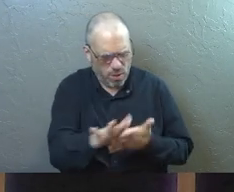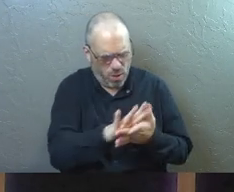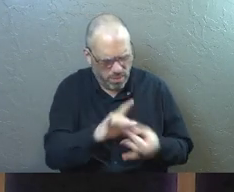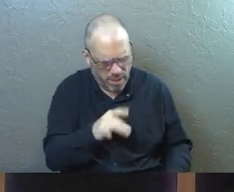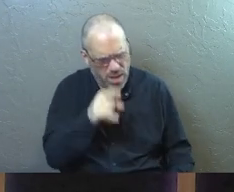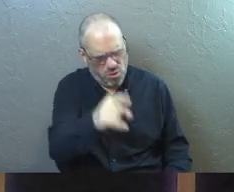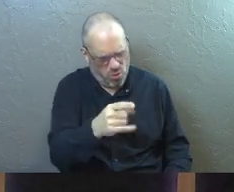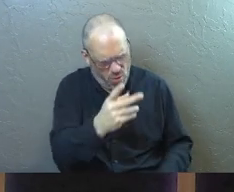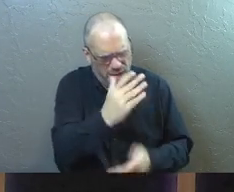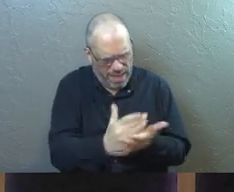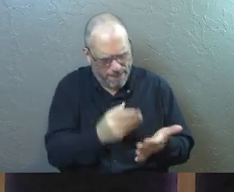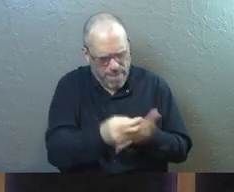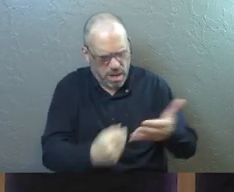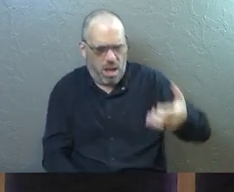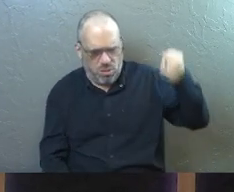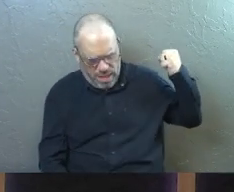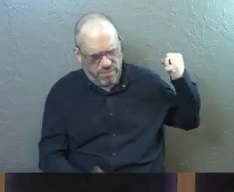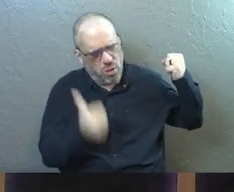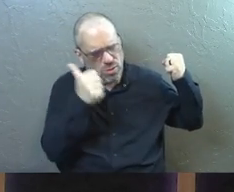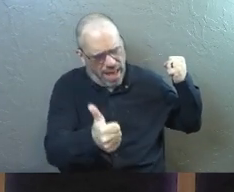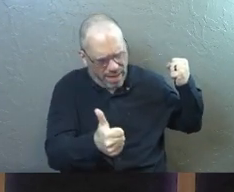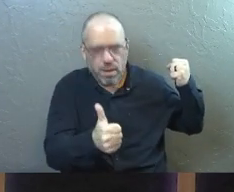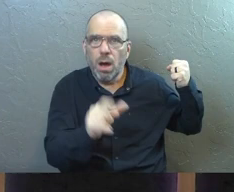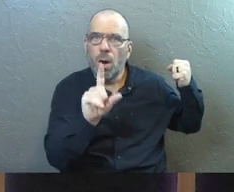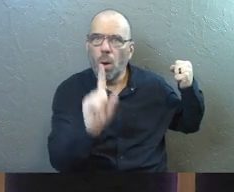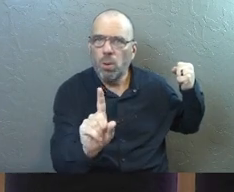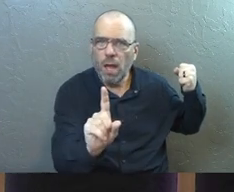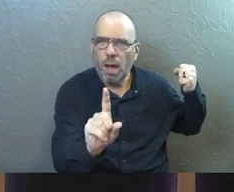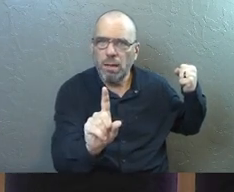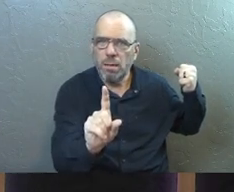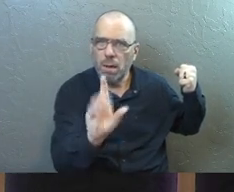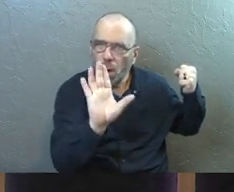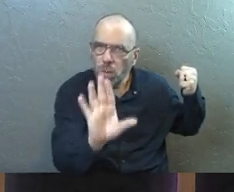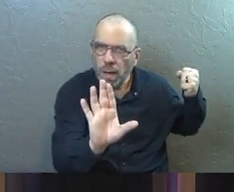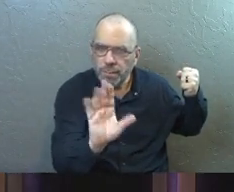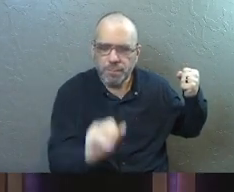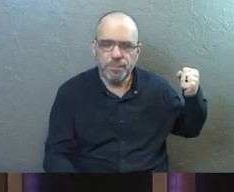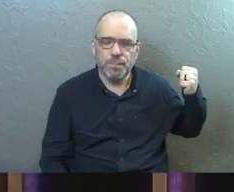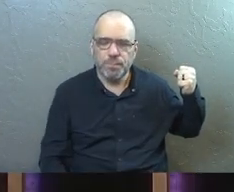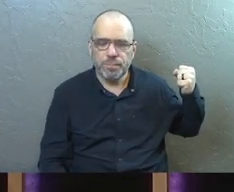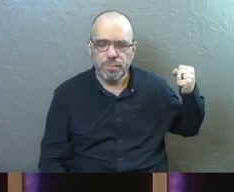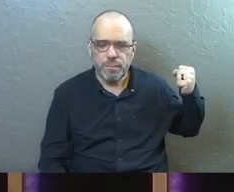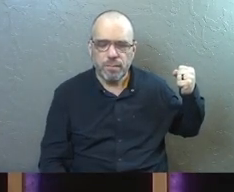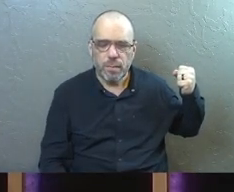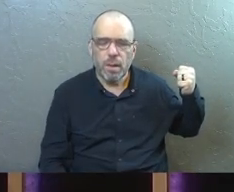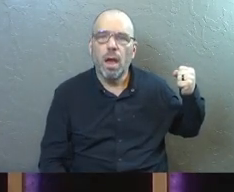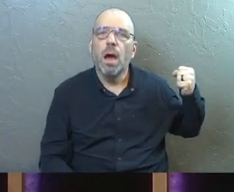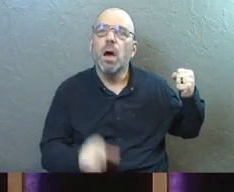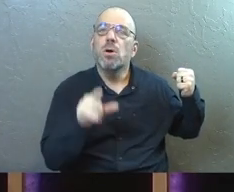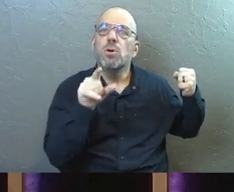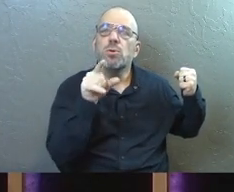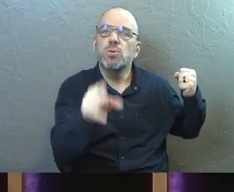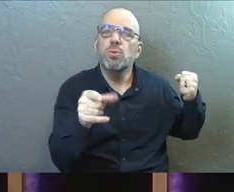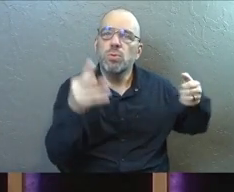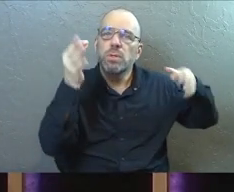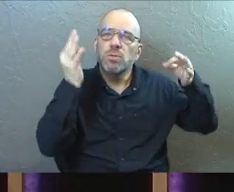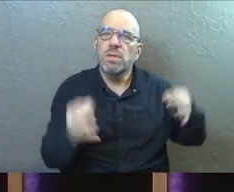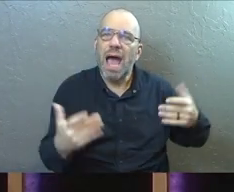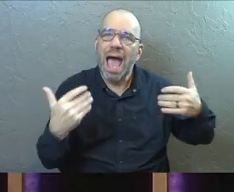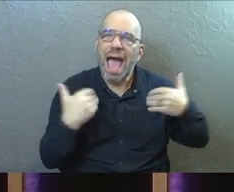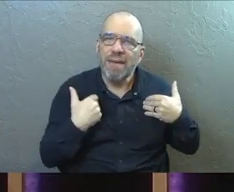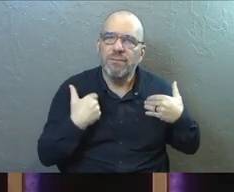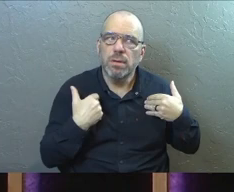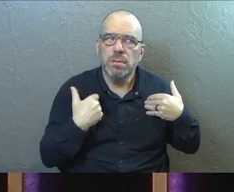Holy Spirit and you kept some of the money to yourself. Let's pause right there. First off, you have a choice